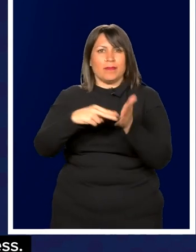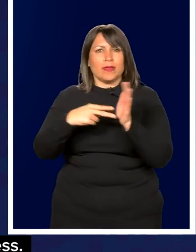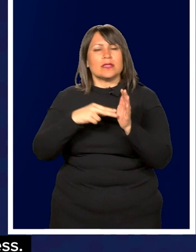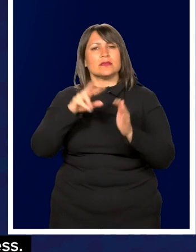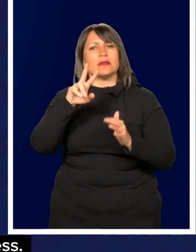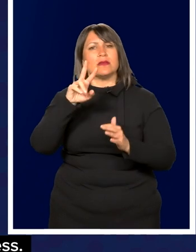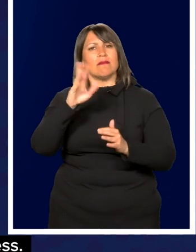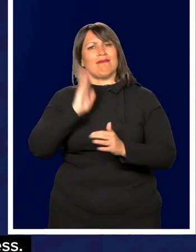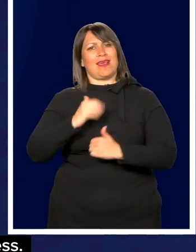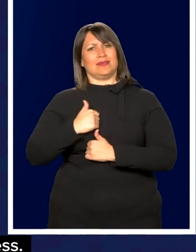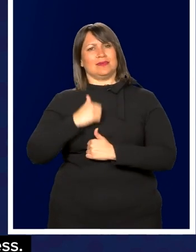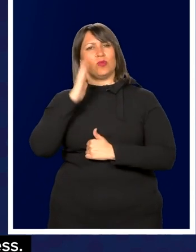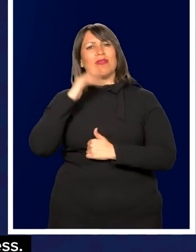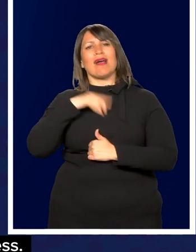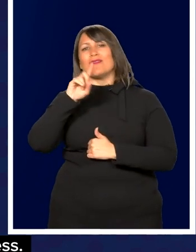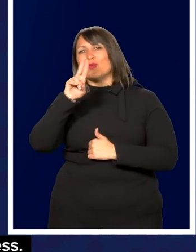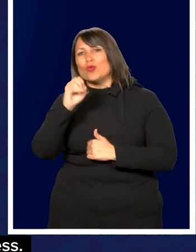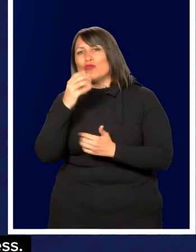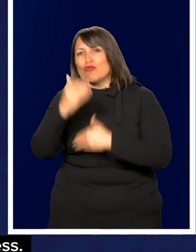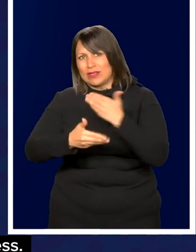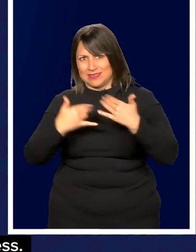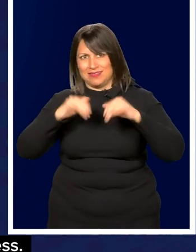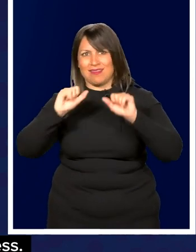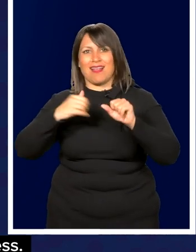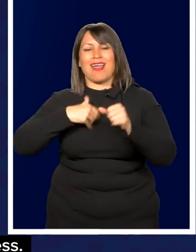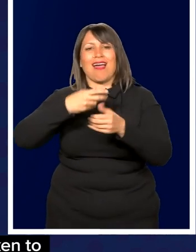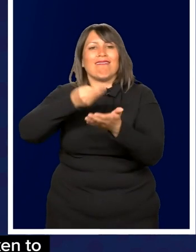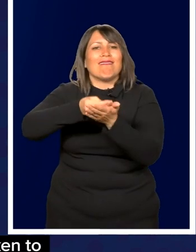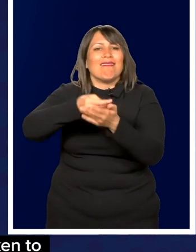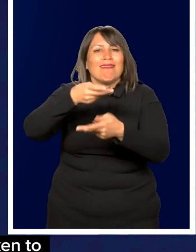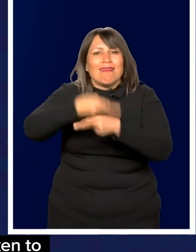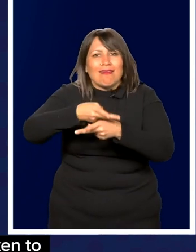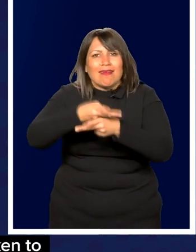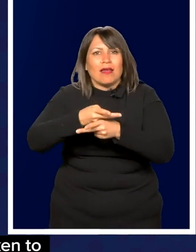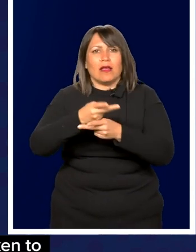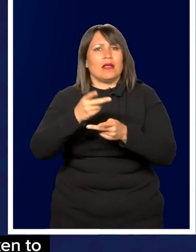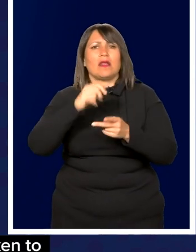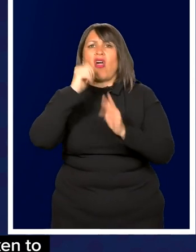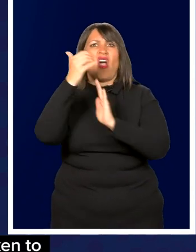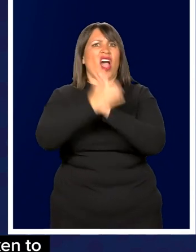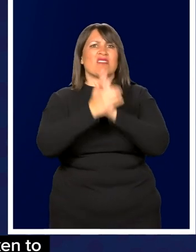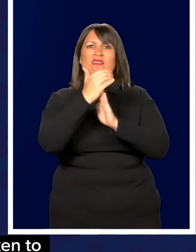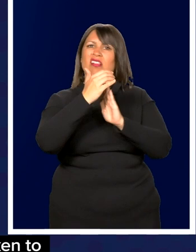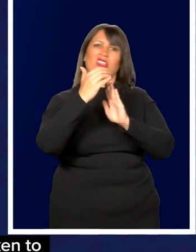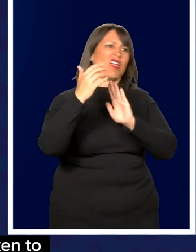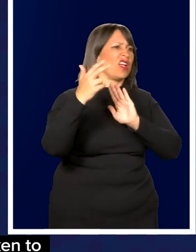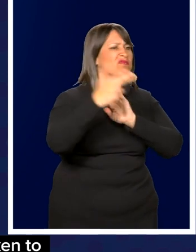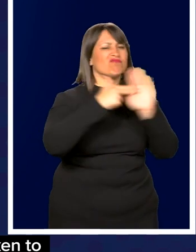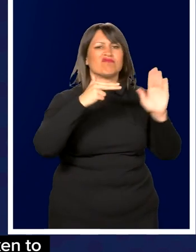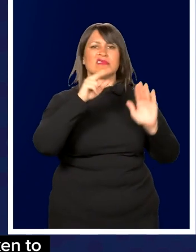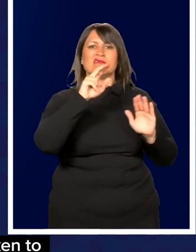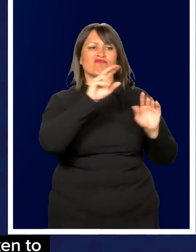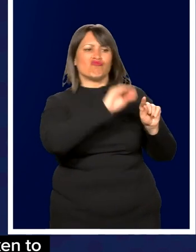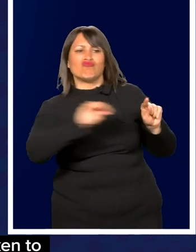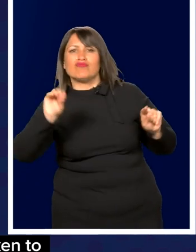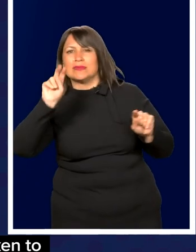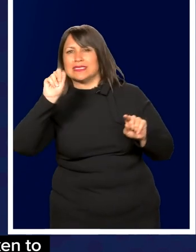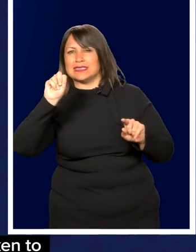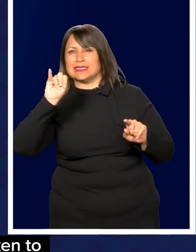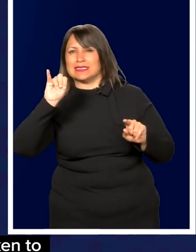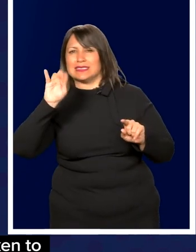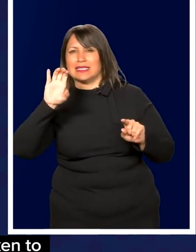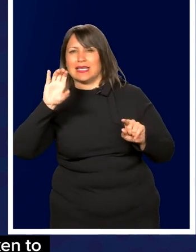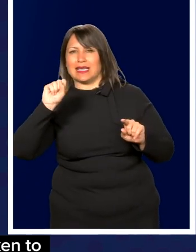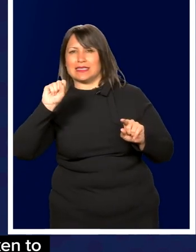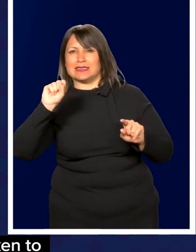our veterans due process. They can still have a fiduciary. They're not automatically assigned to be taken to the next list.